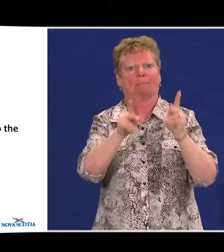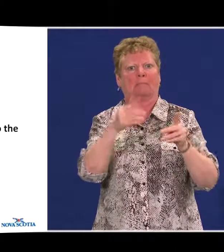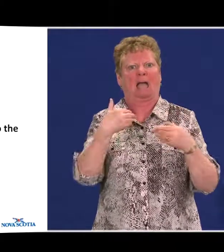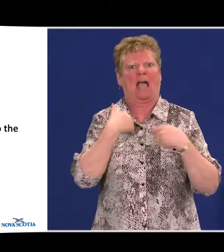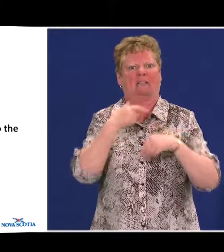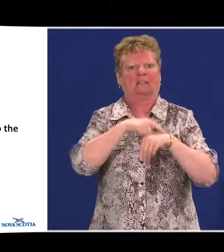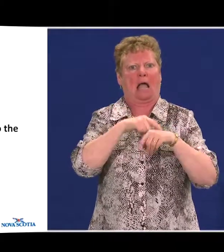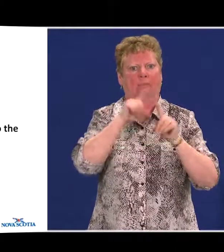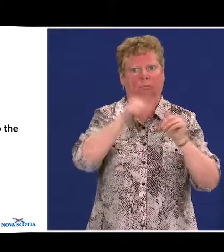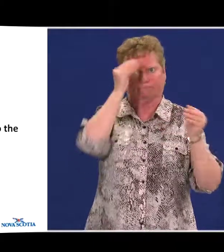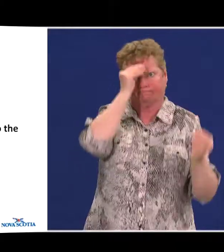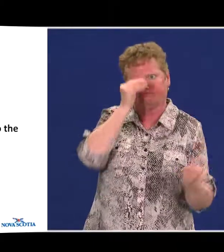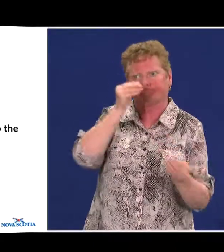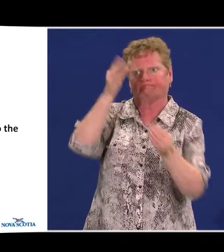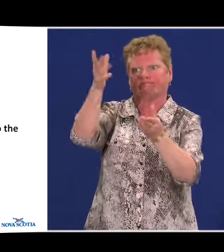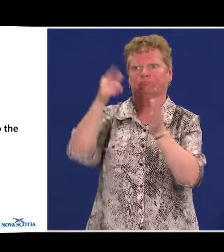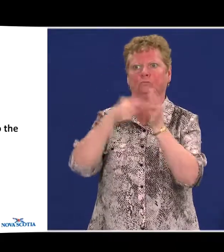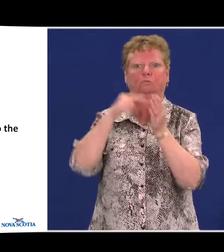reporting.